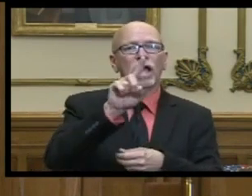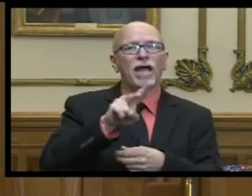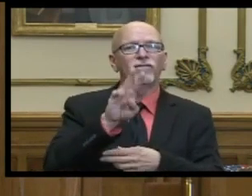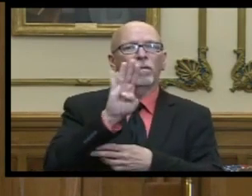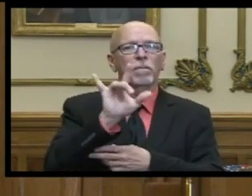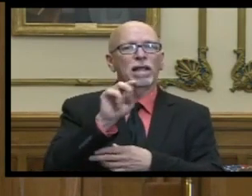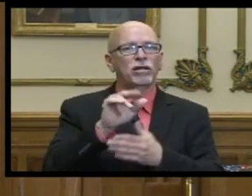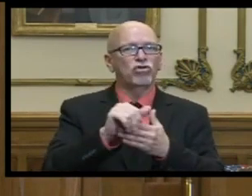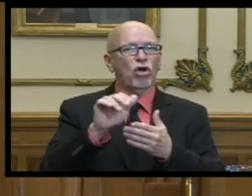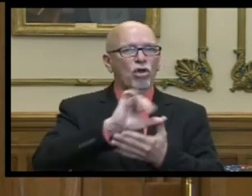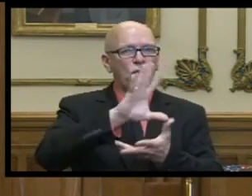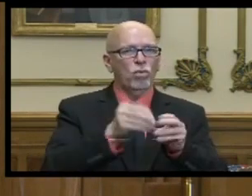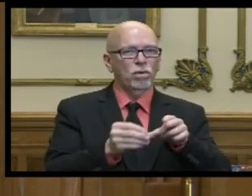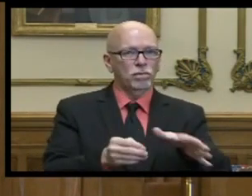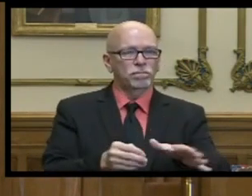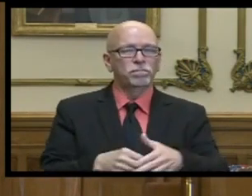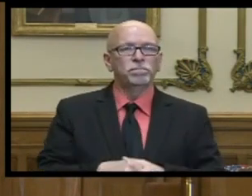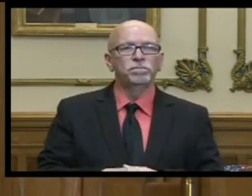billion dollars